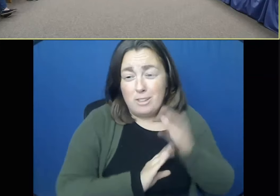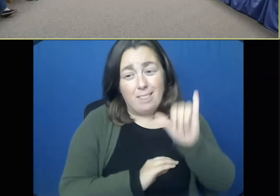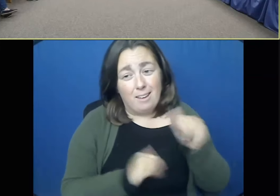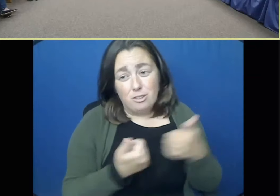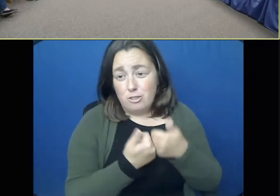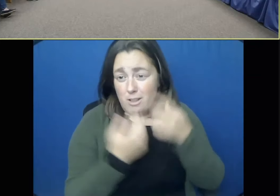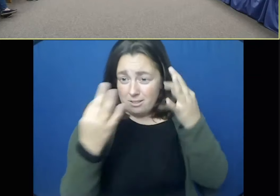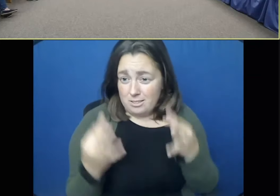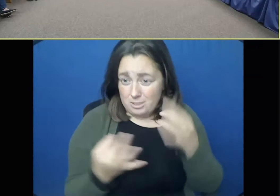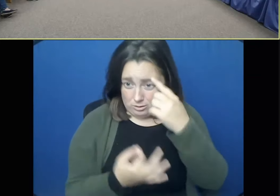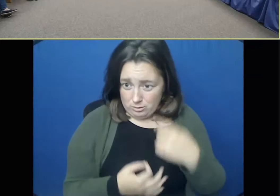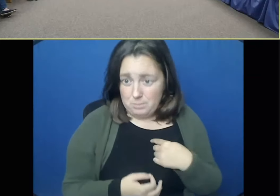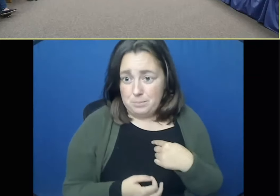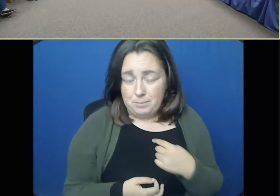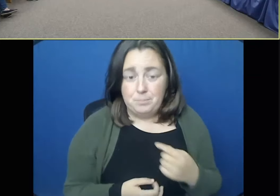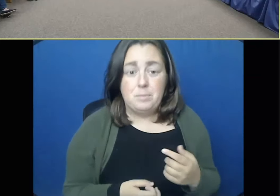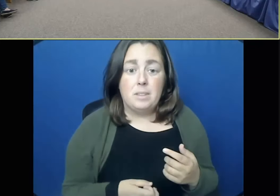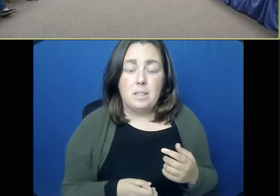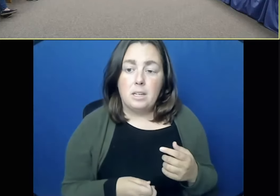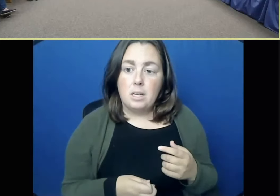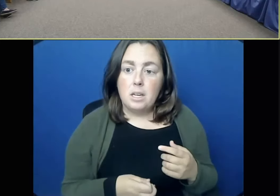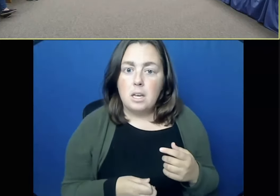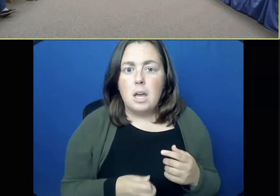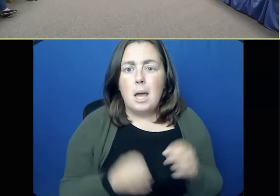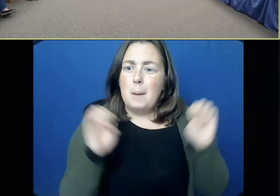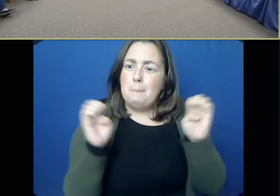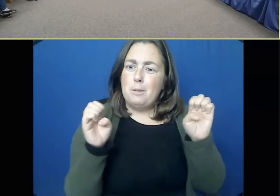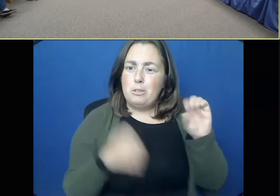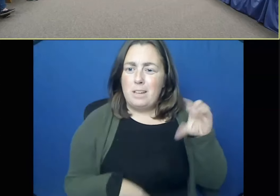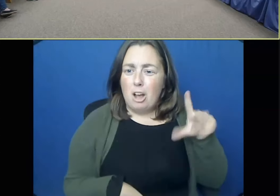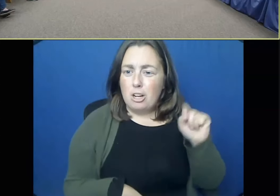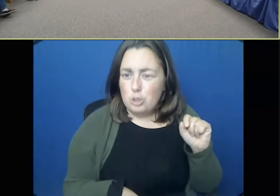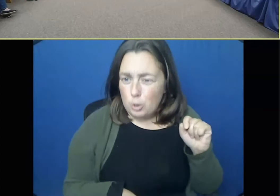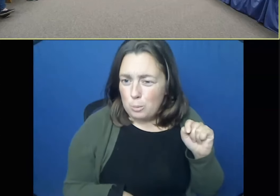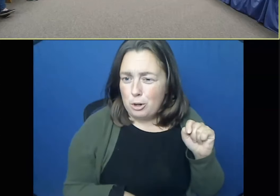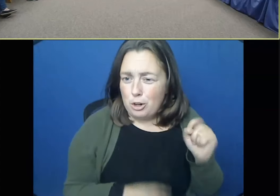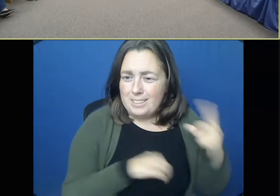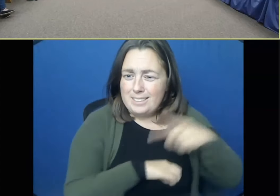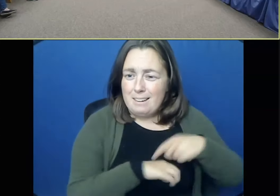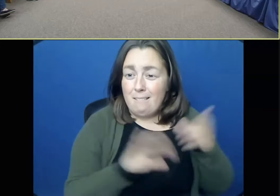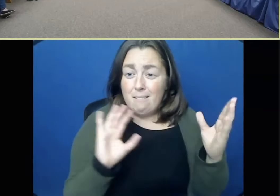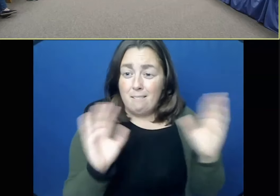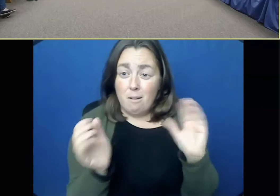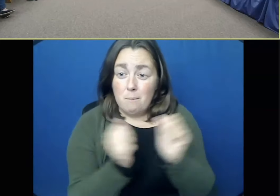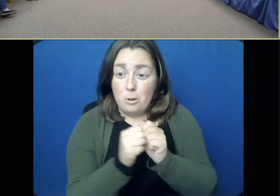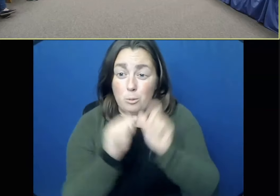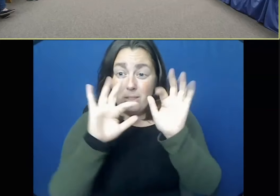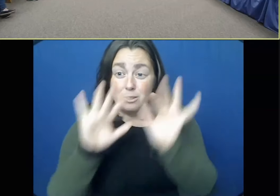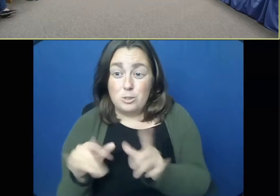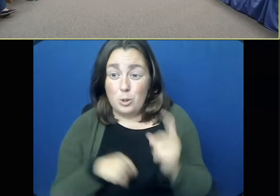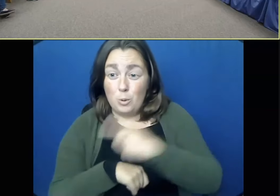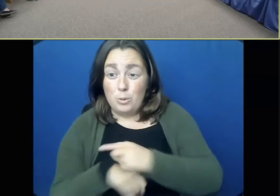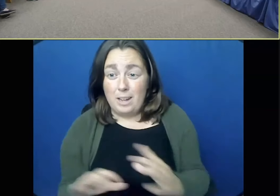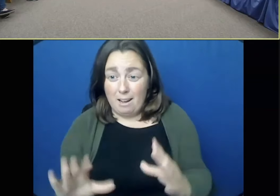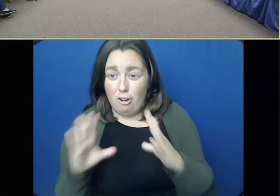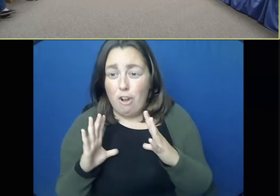a day, a snow day, if you will, an emergency day in October is not fun. This is the second year in a row we've had to do that. Um, and I can't think of the last